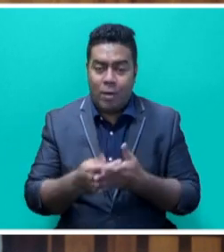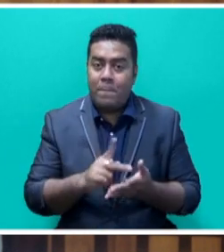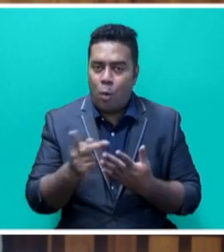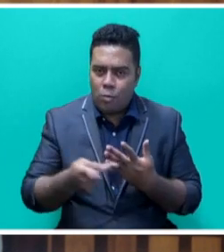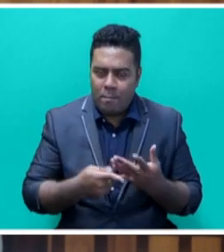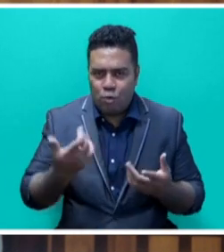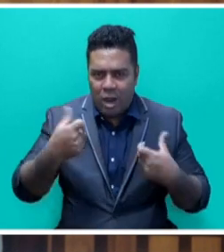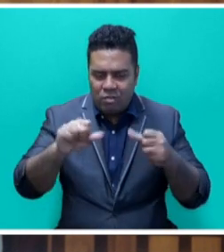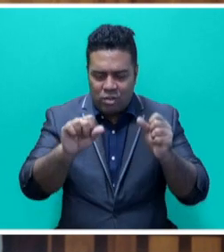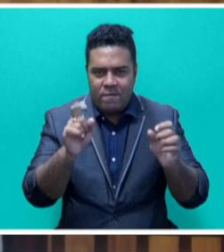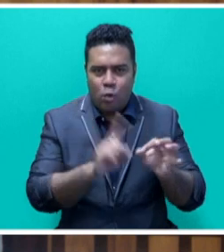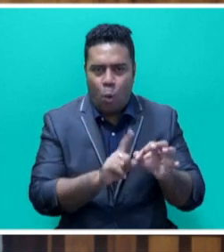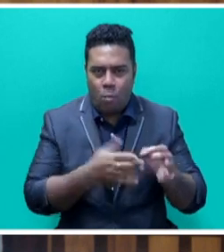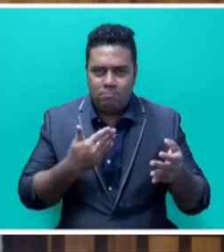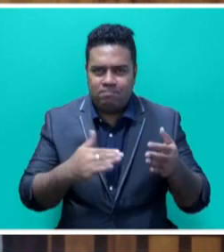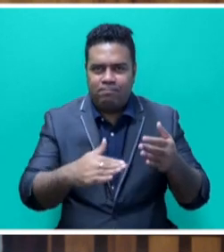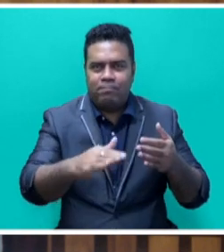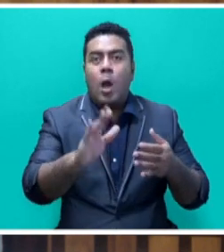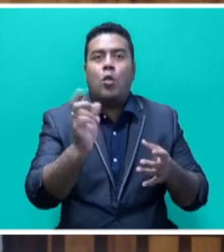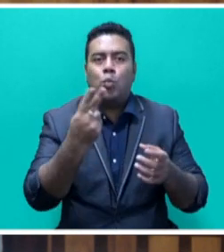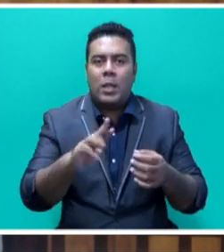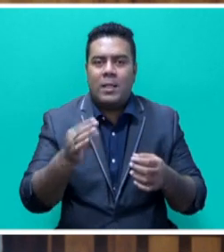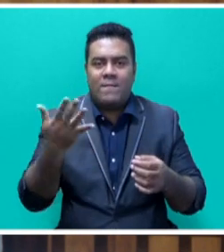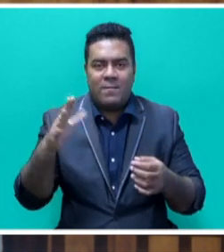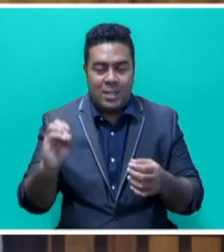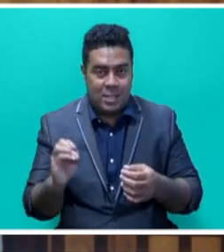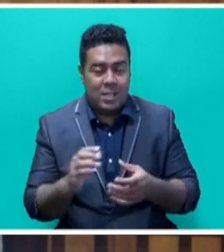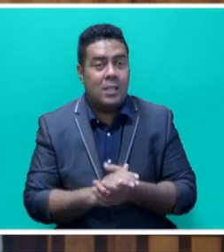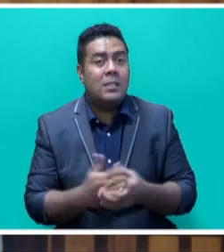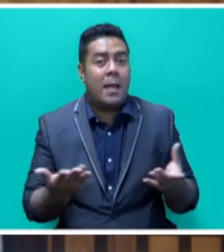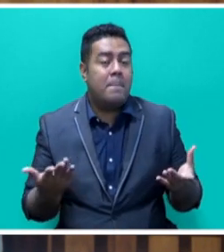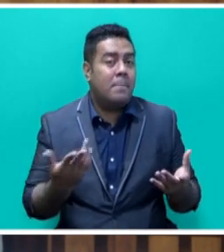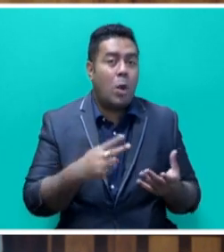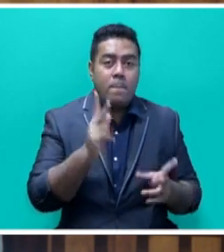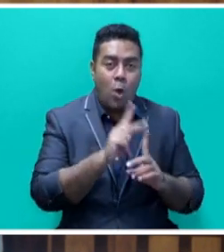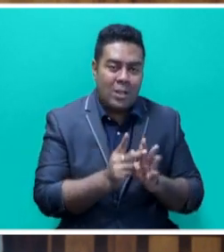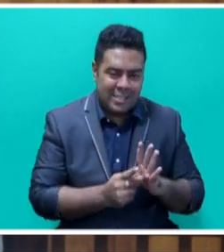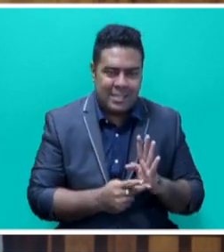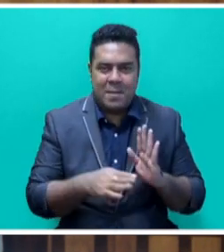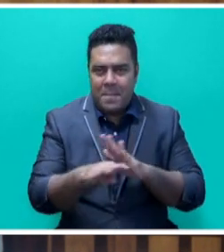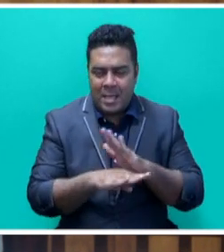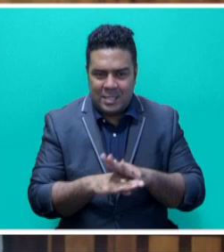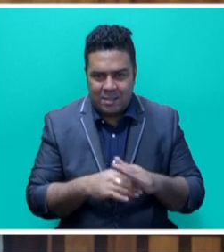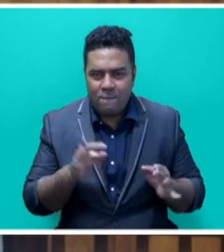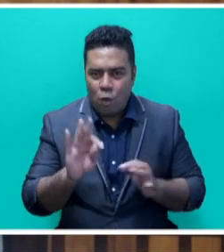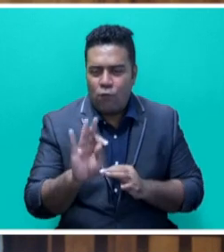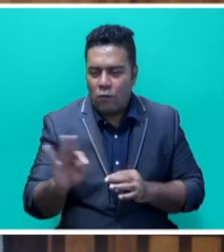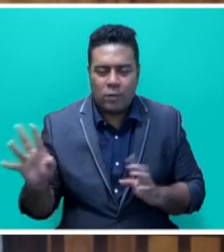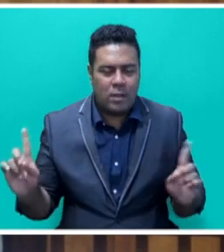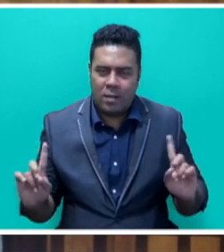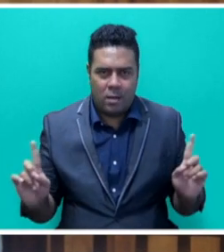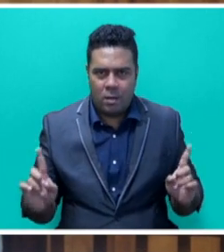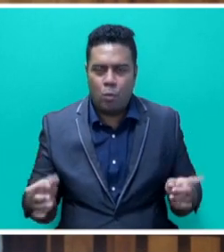2050. Mr. Speaker, sir, Fiji's climate leadership is not limited to policy-based interventions. Despite contributing